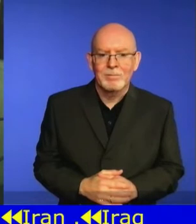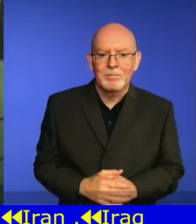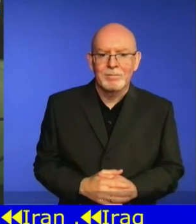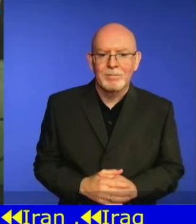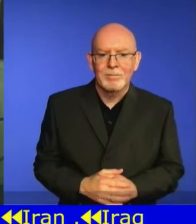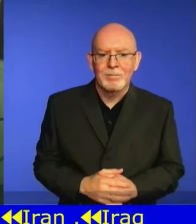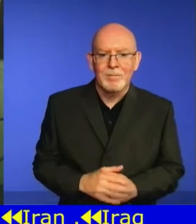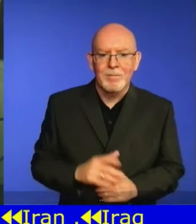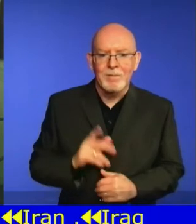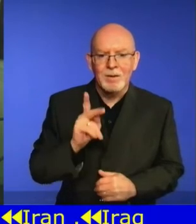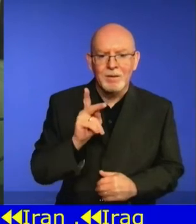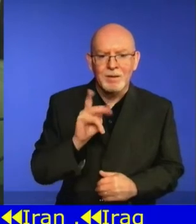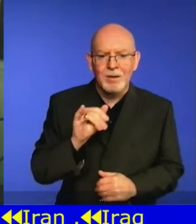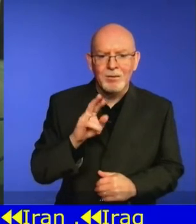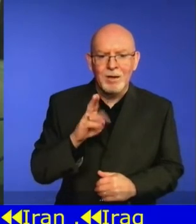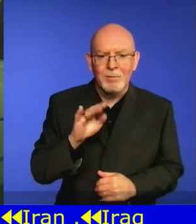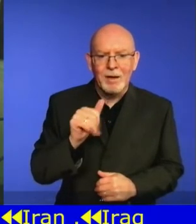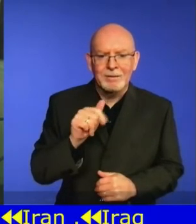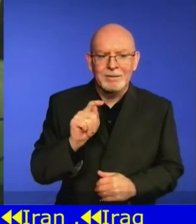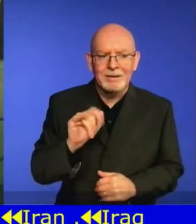Kyrgyzstan, Kyrgyzstan,